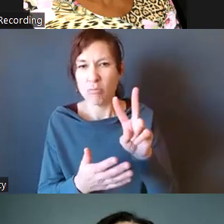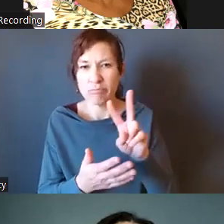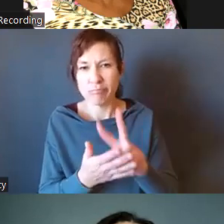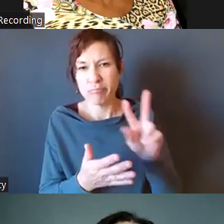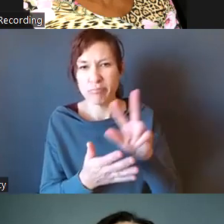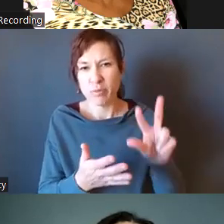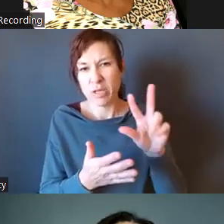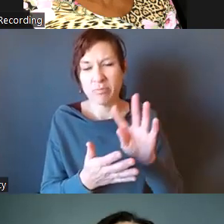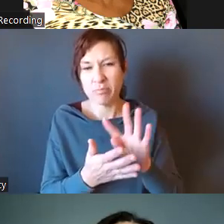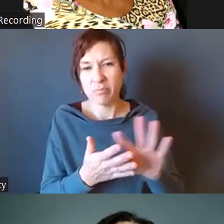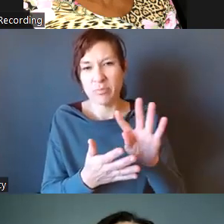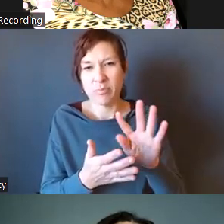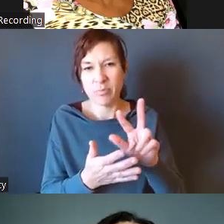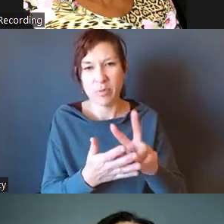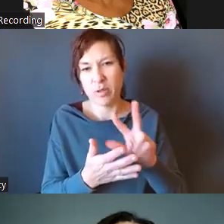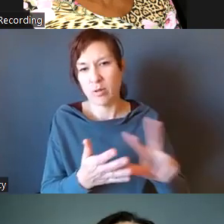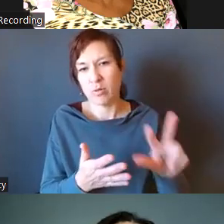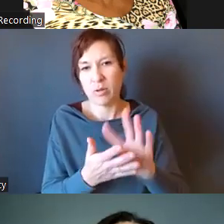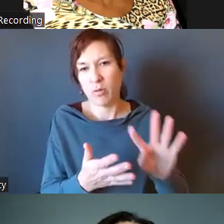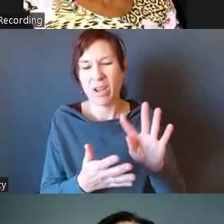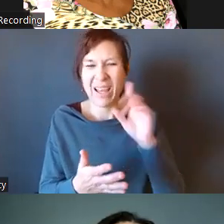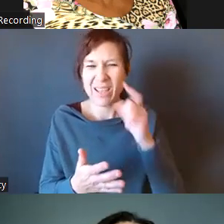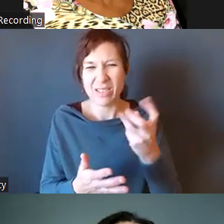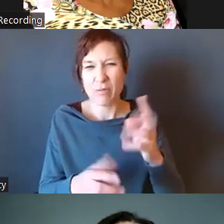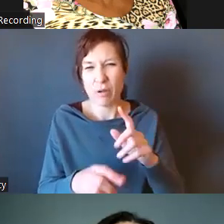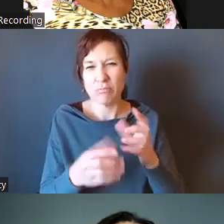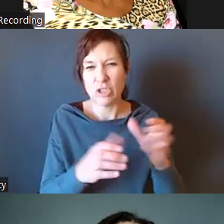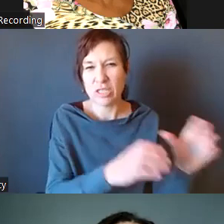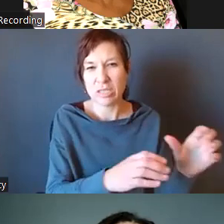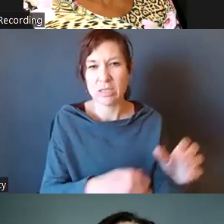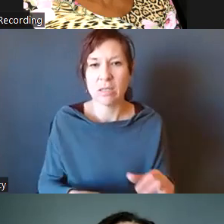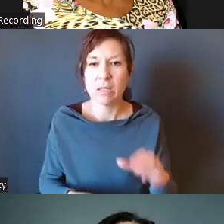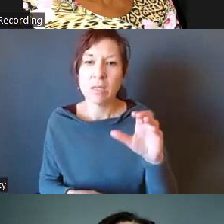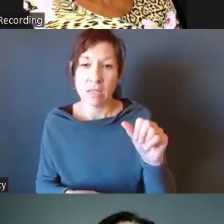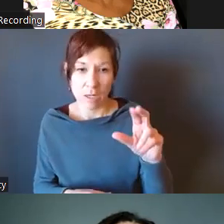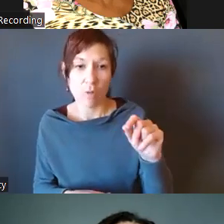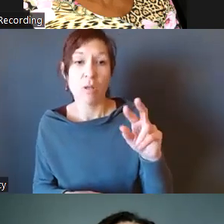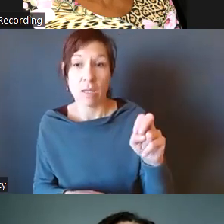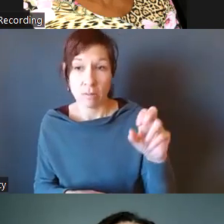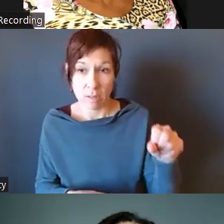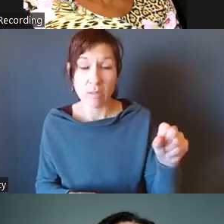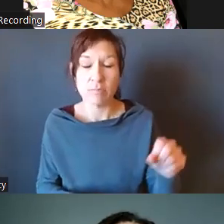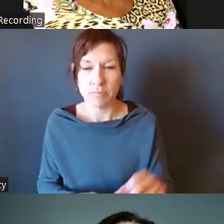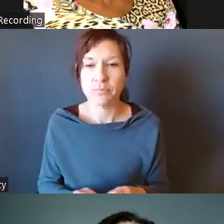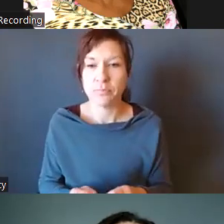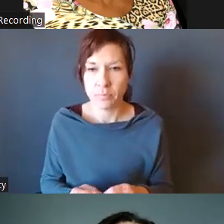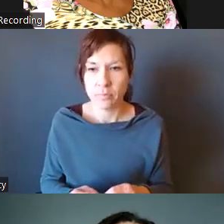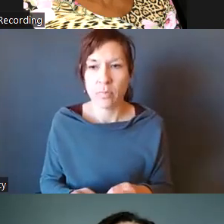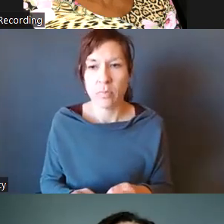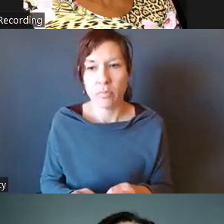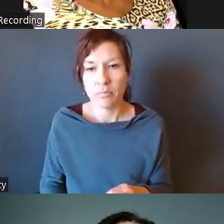we can in that, you know, we'll have several bites at the apple here. Caroline, I think you said you liked that. Yes. Okay. Okay.